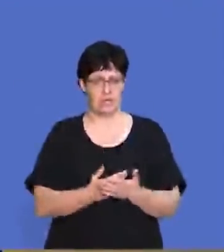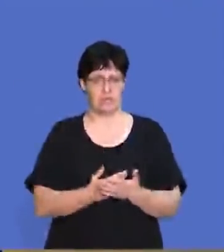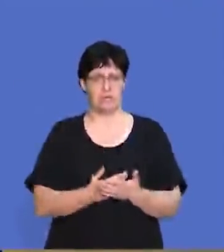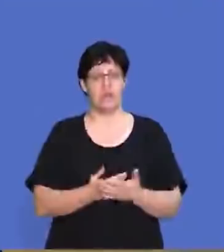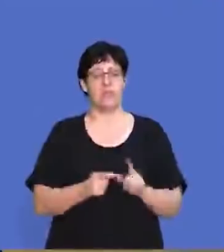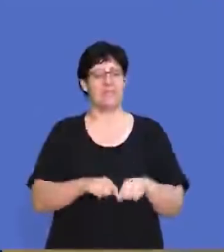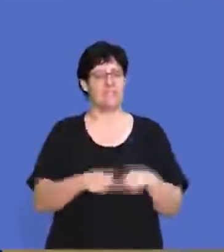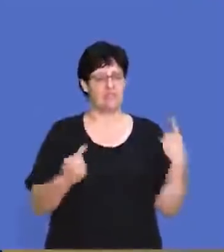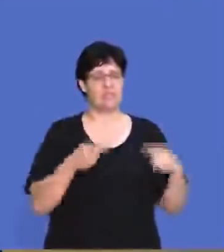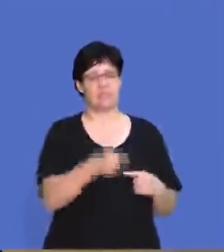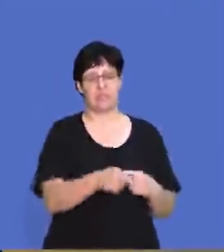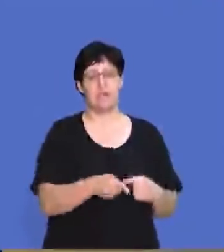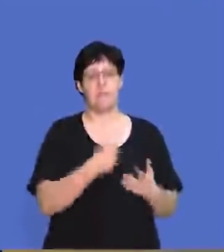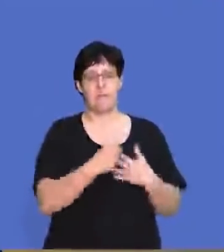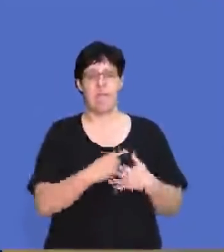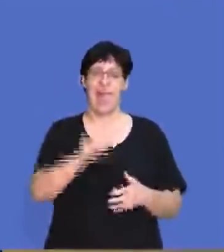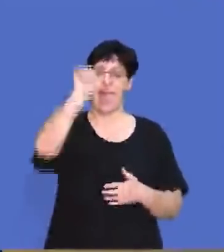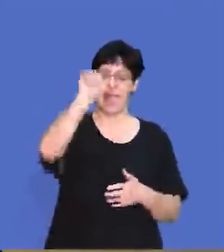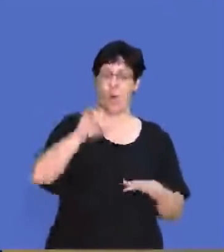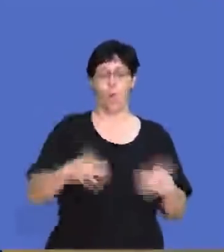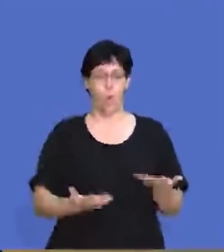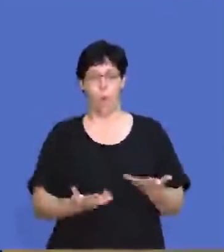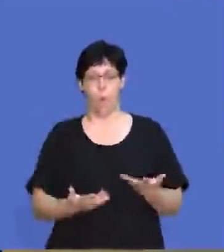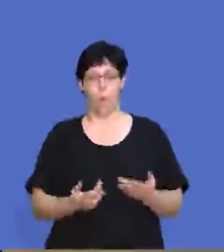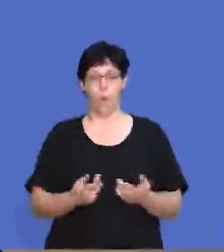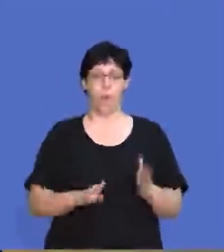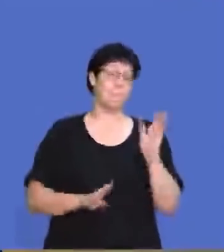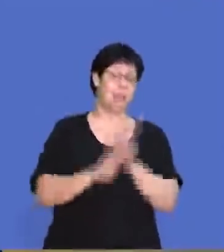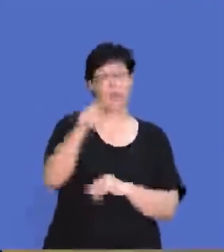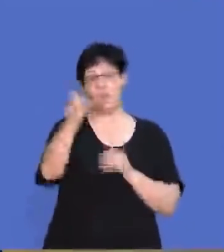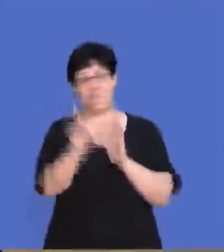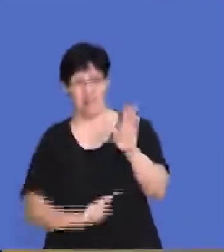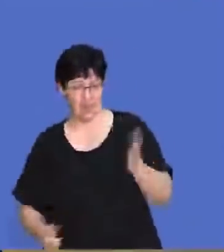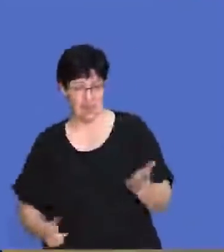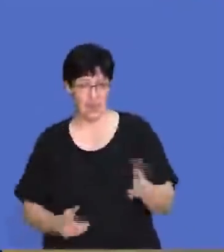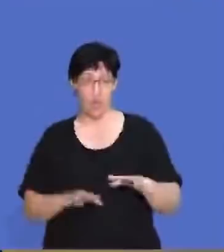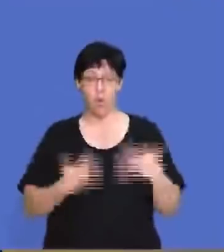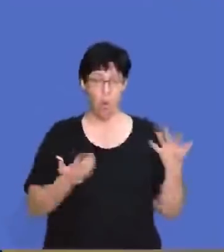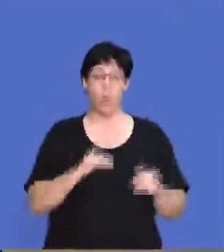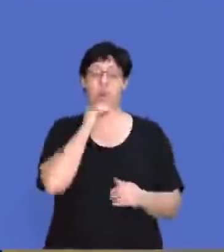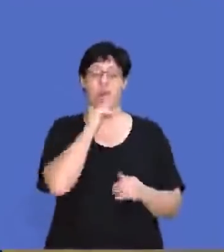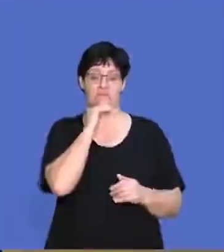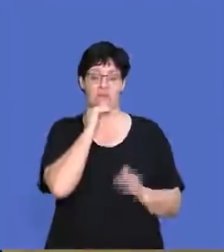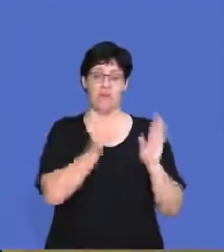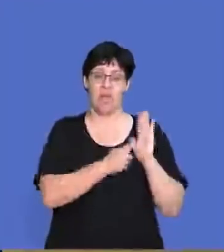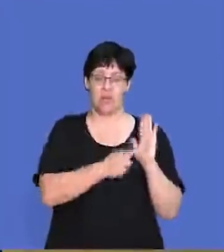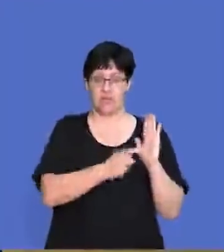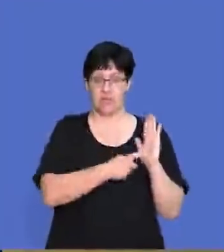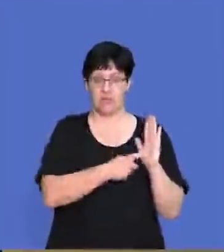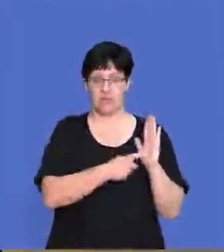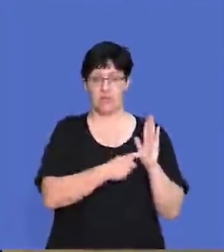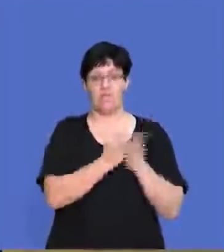And that can be the difference between you getting a distinction. It can be the difference between you passing and failing or getting enough